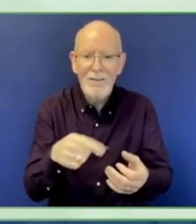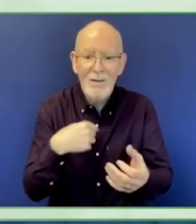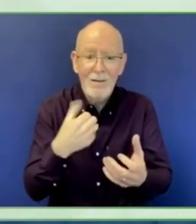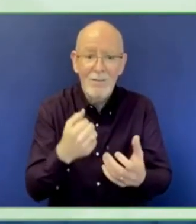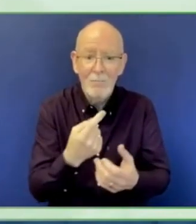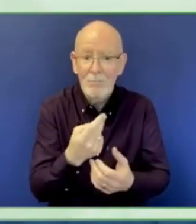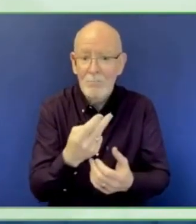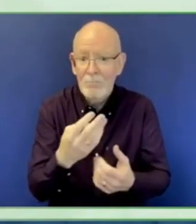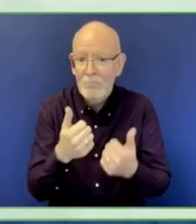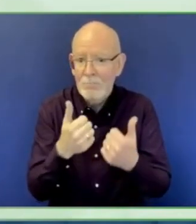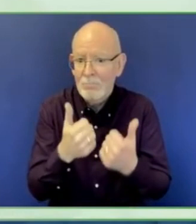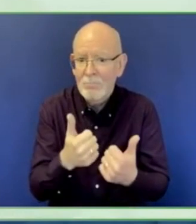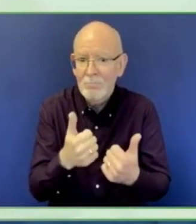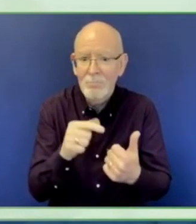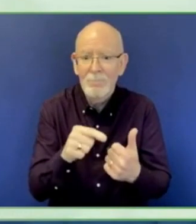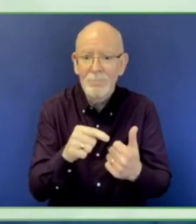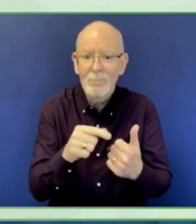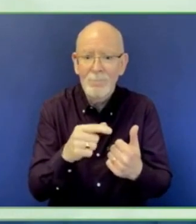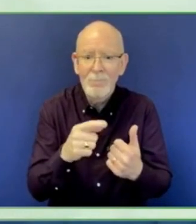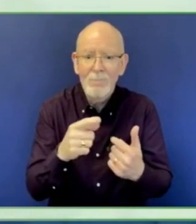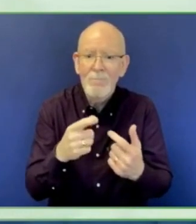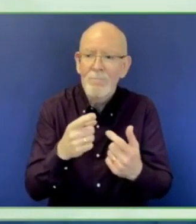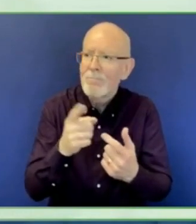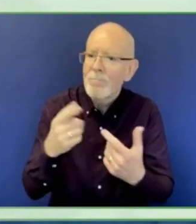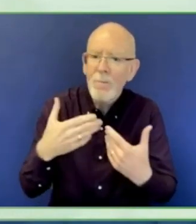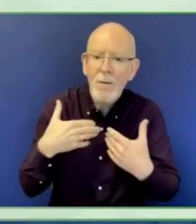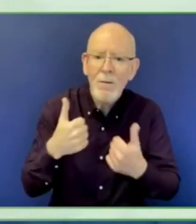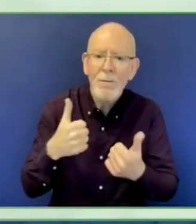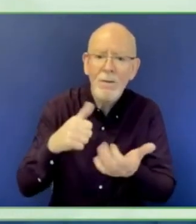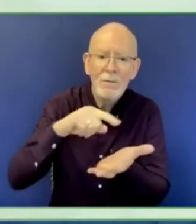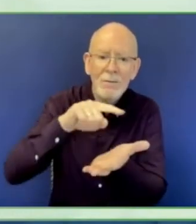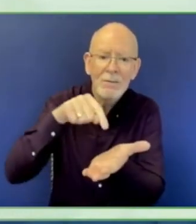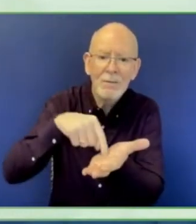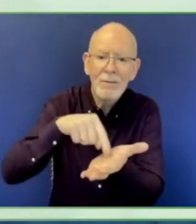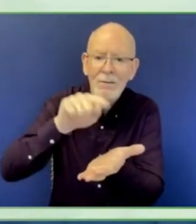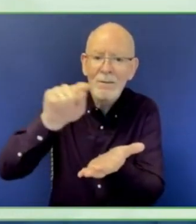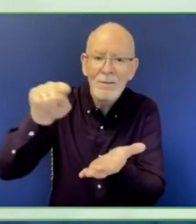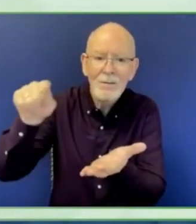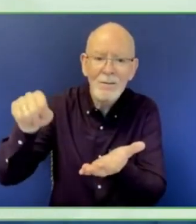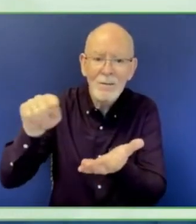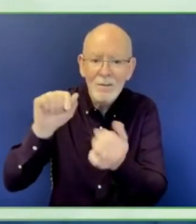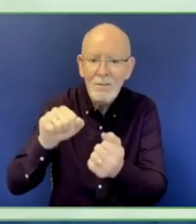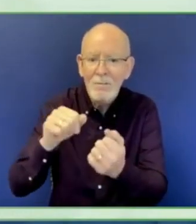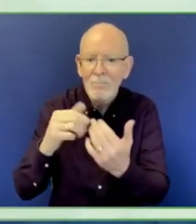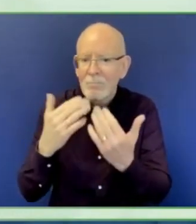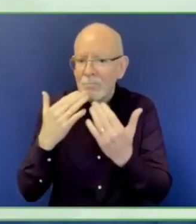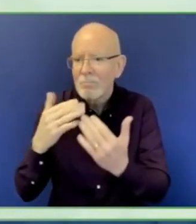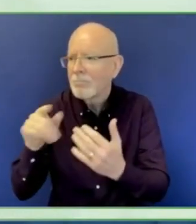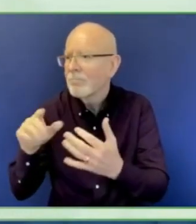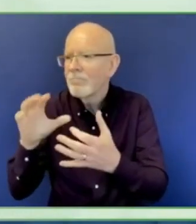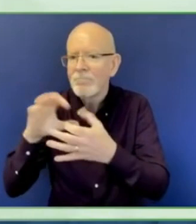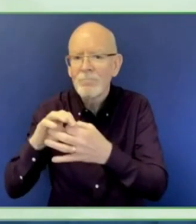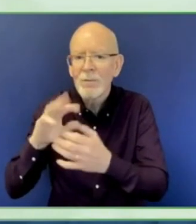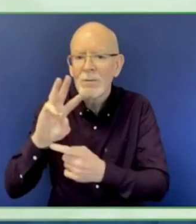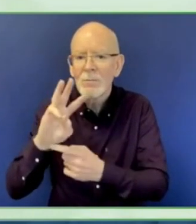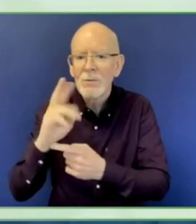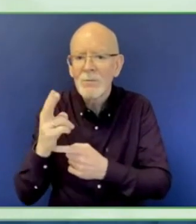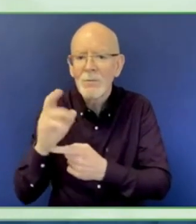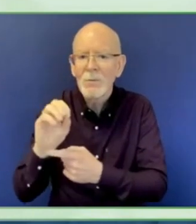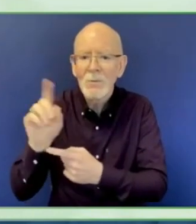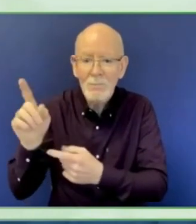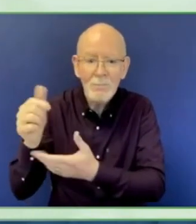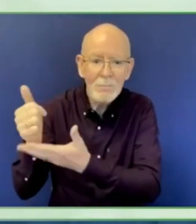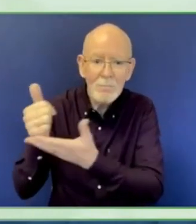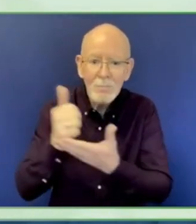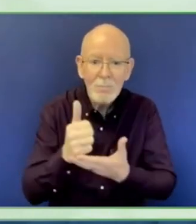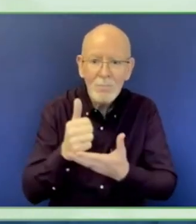innovations like those from Elisabetha and John sitting next to me. How do we begin to build that? And so the insights hub will do that, and